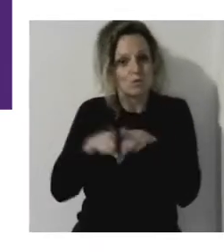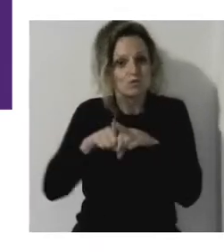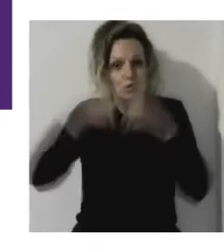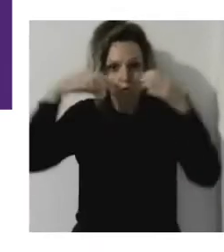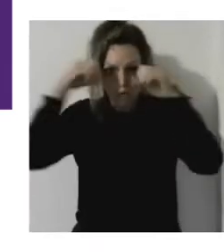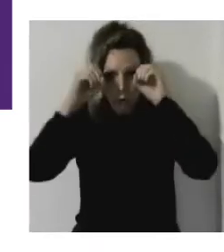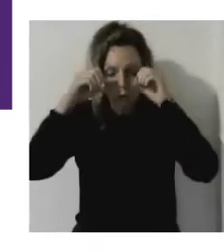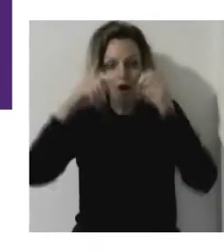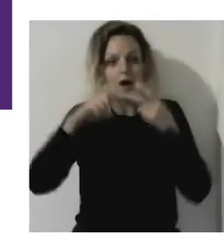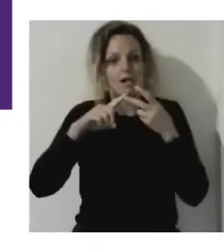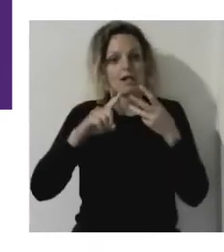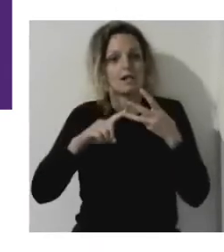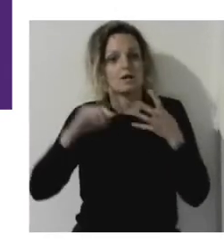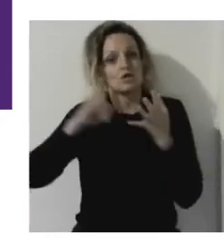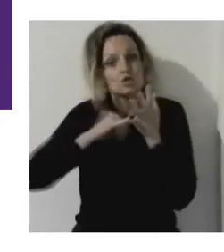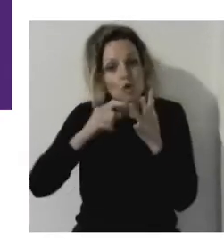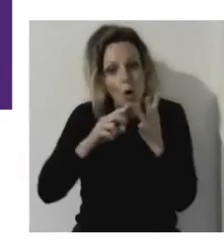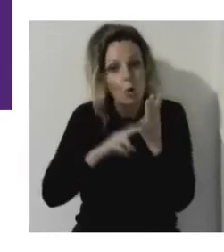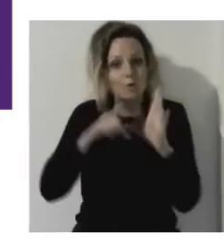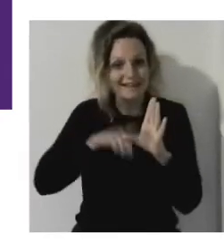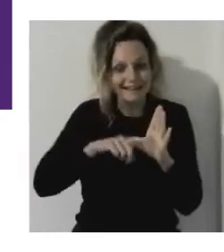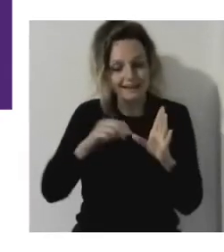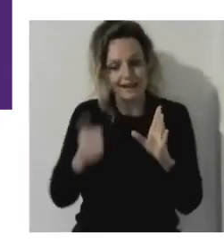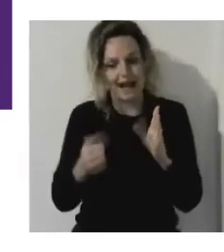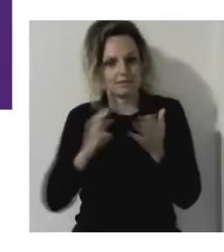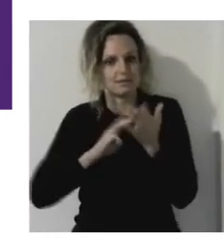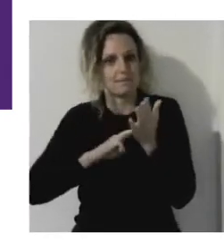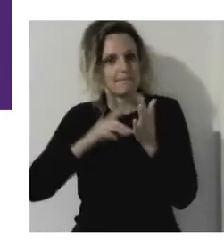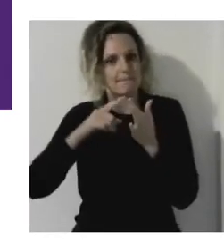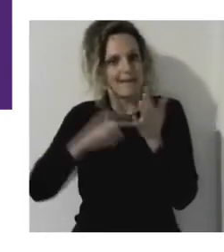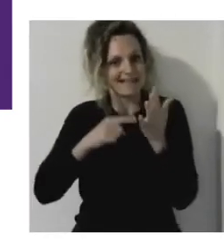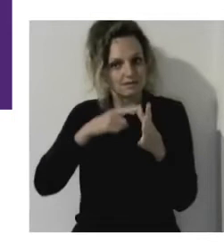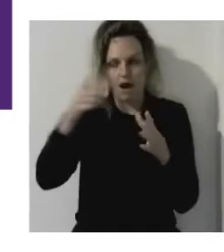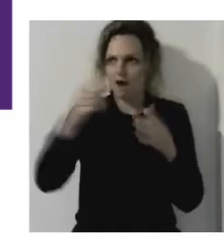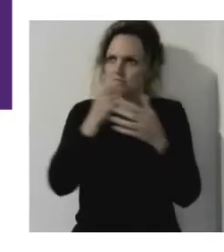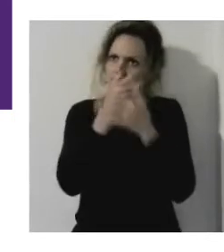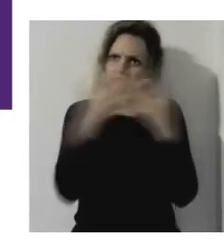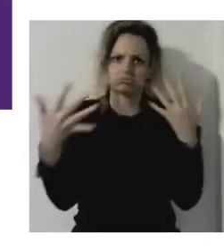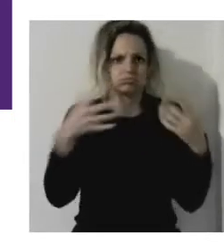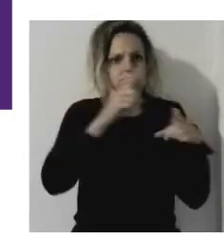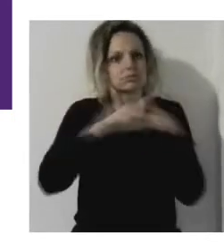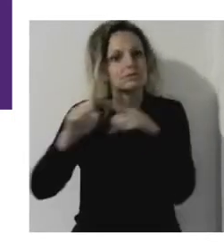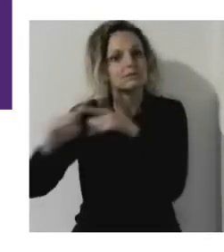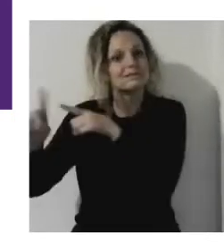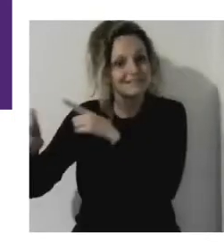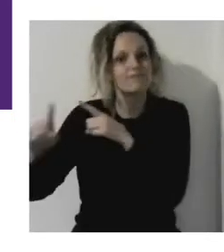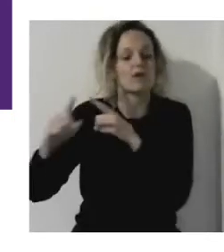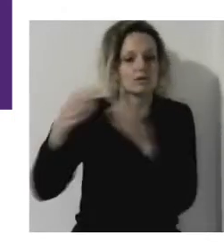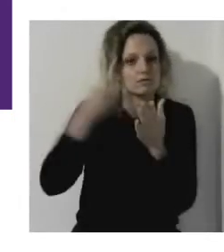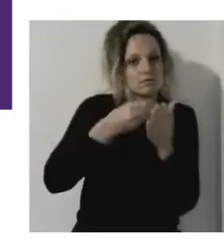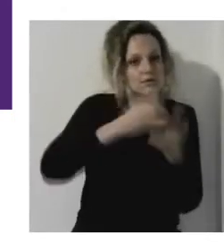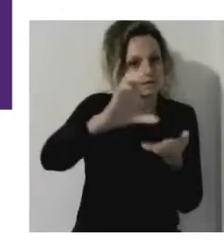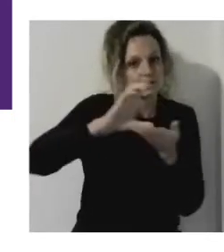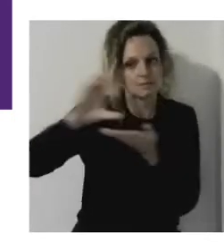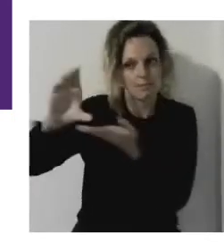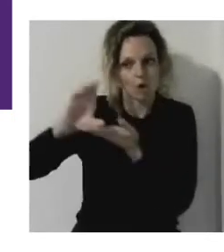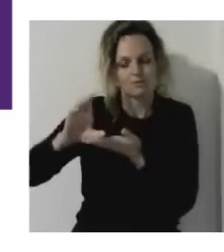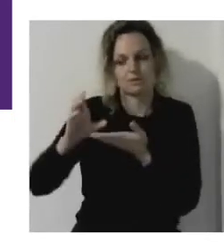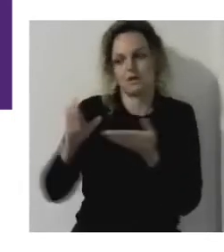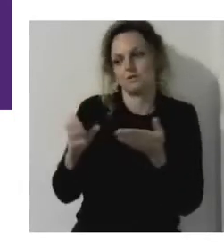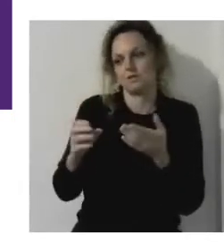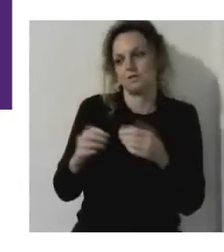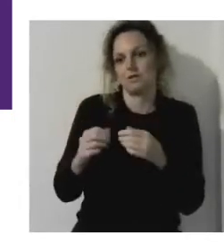also a whole host of other support from other organisations, Attendable, Business Disability Forum, Code Mantra, Dat Europe, Digit Music,